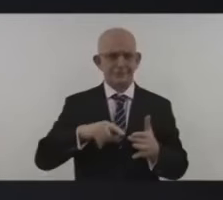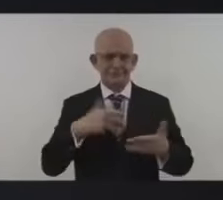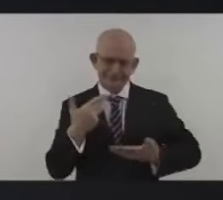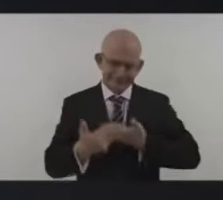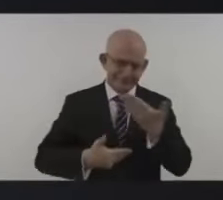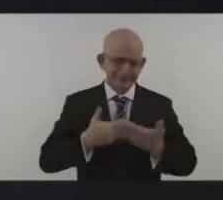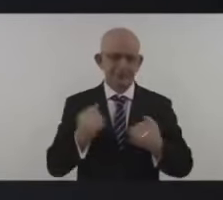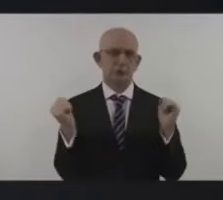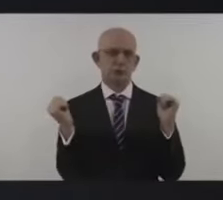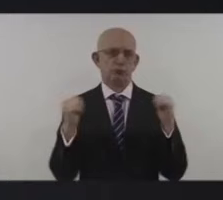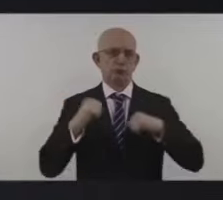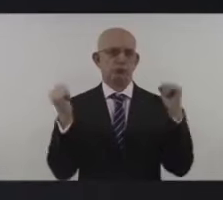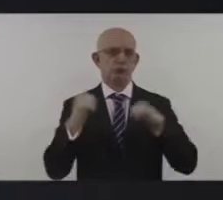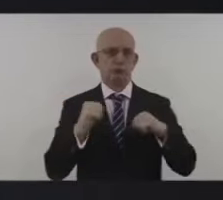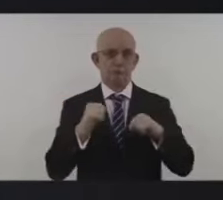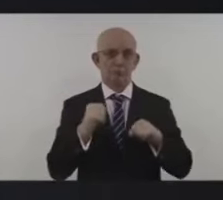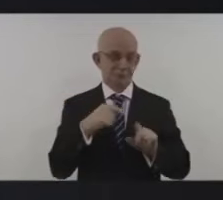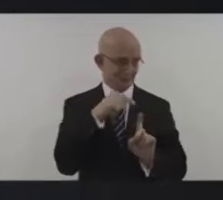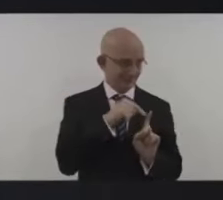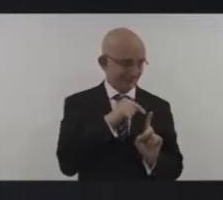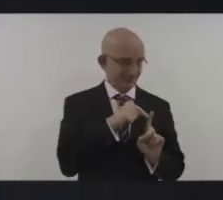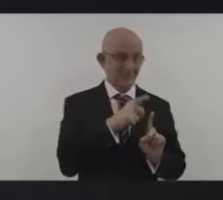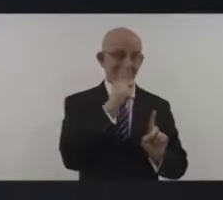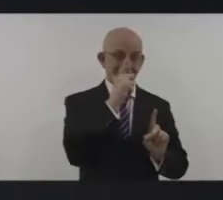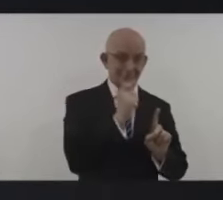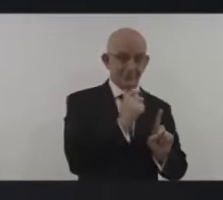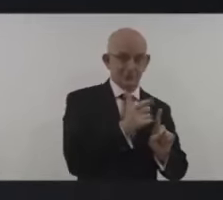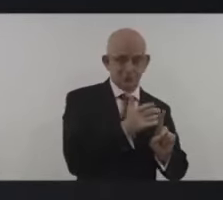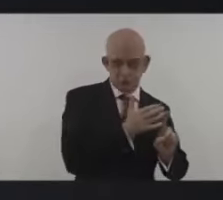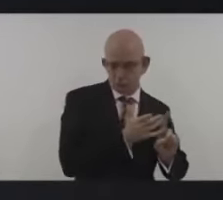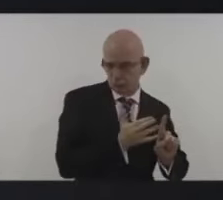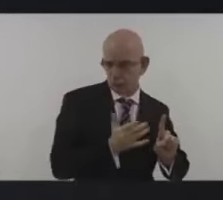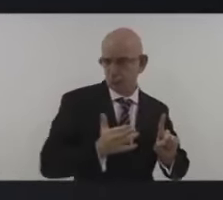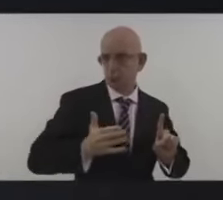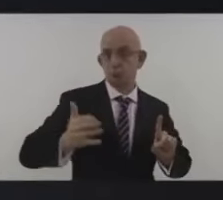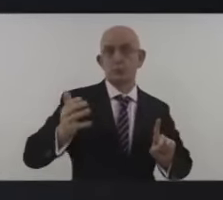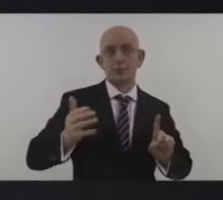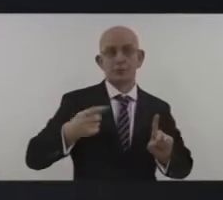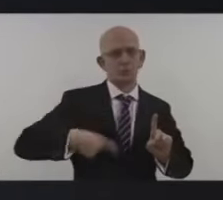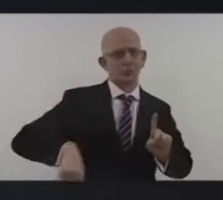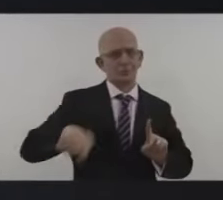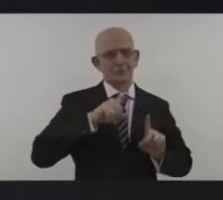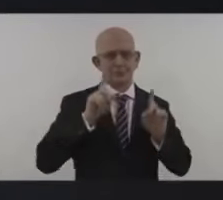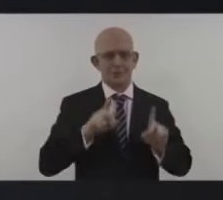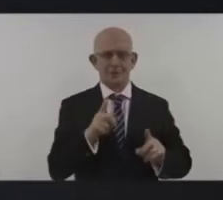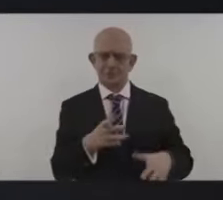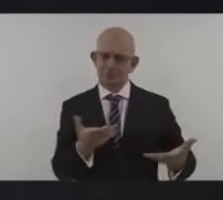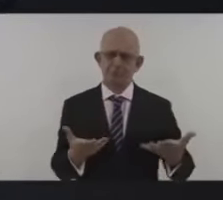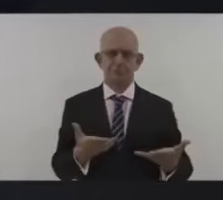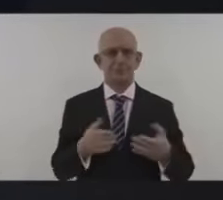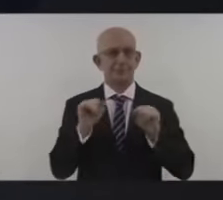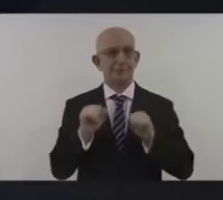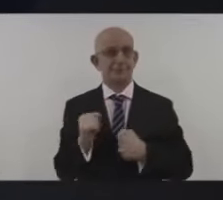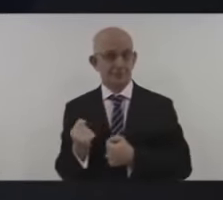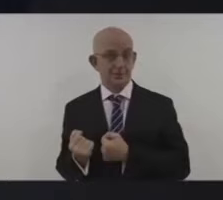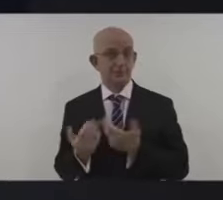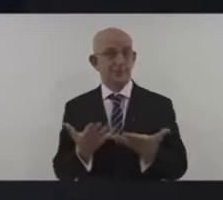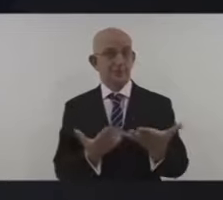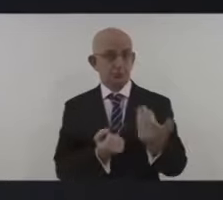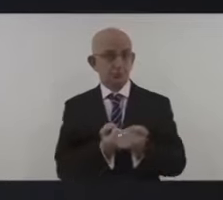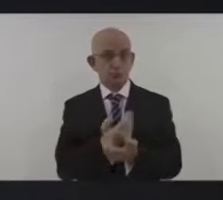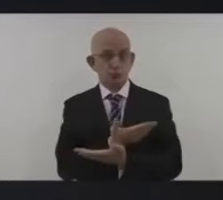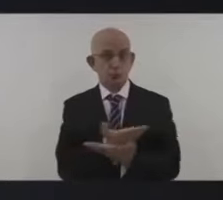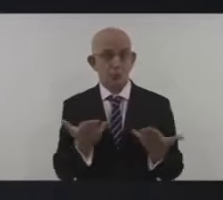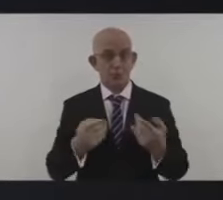now is the time to show that global cooperation is not down for the count it is rising